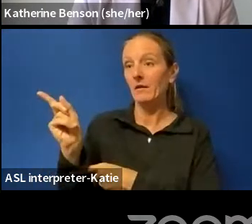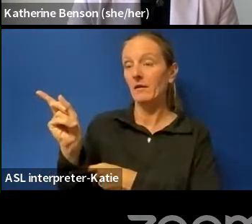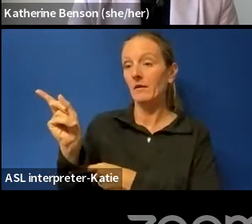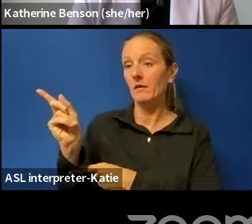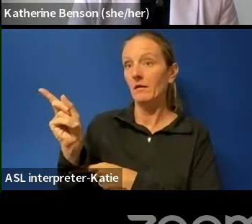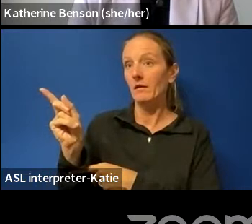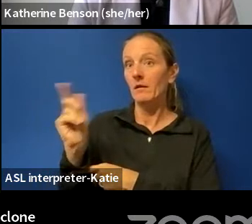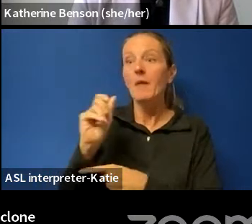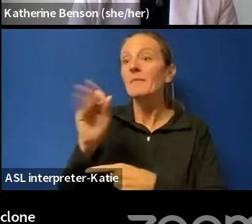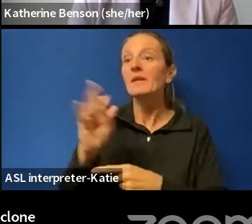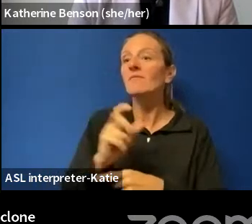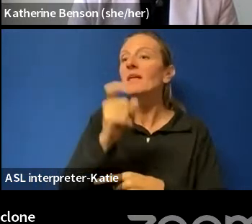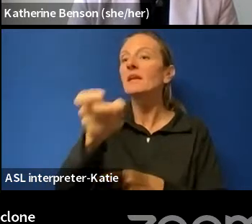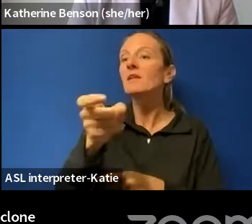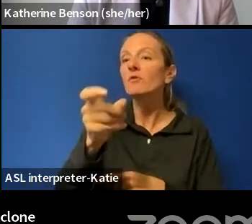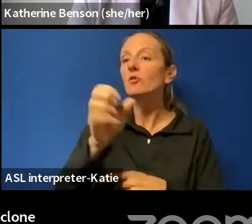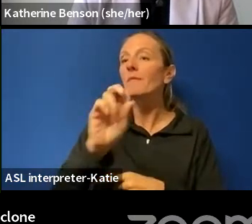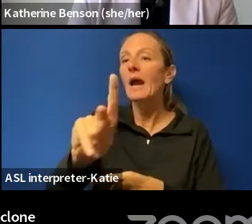Um,